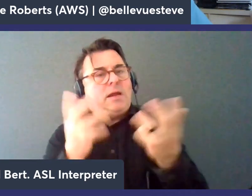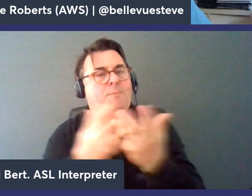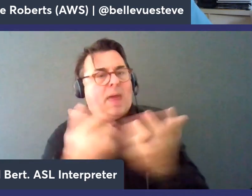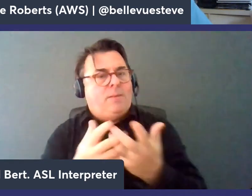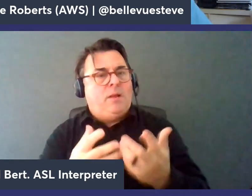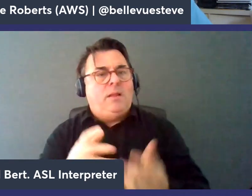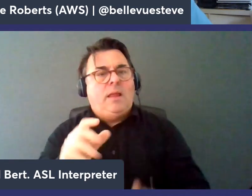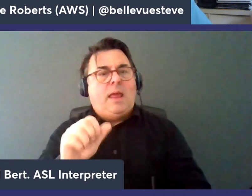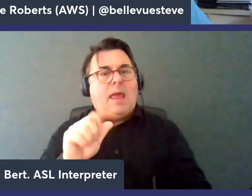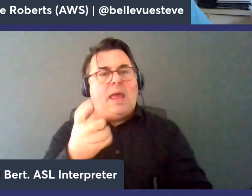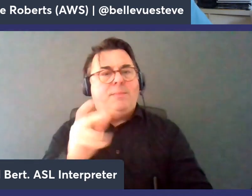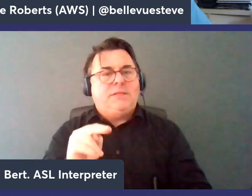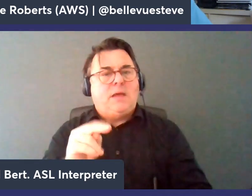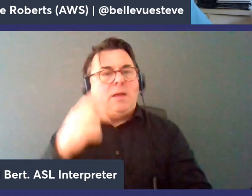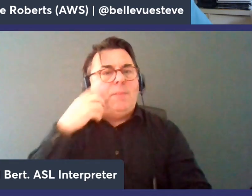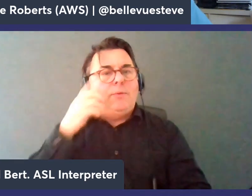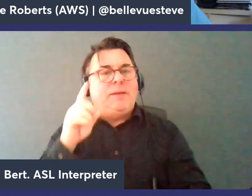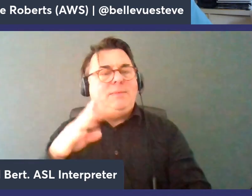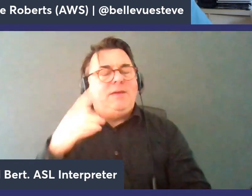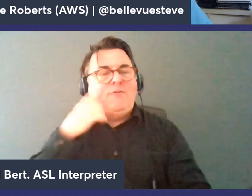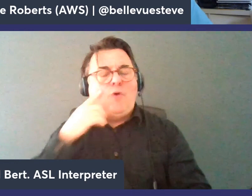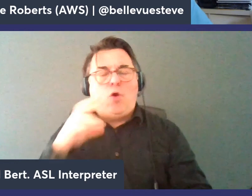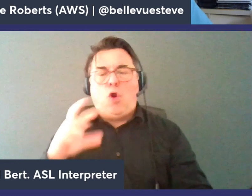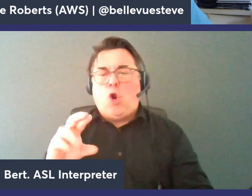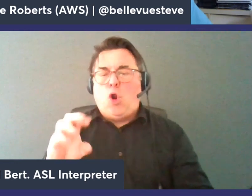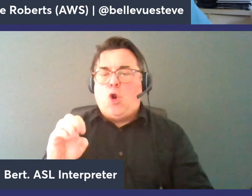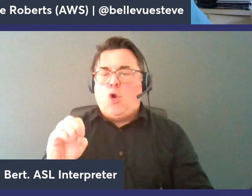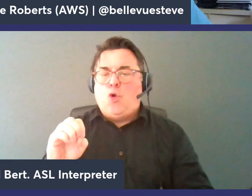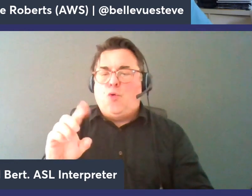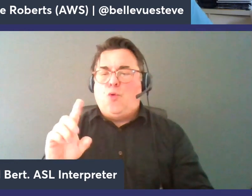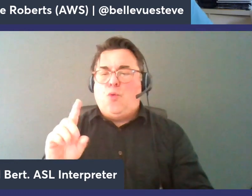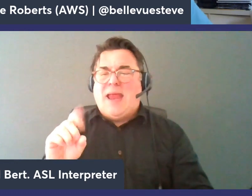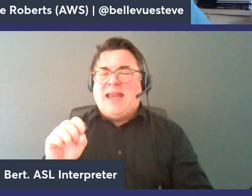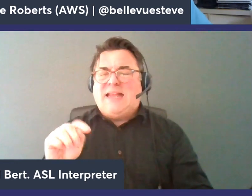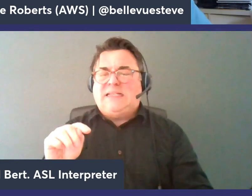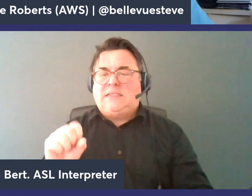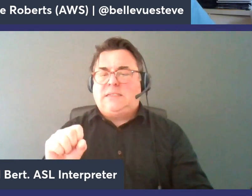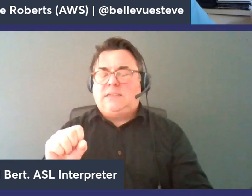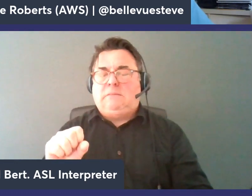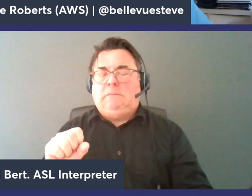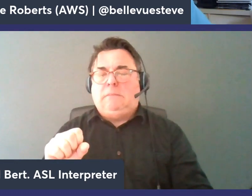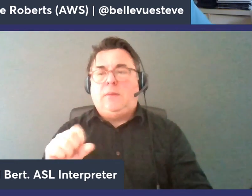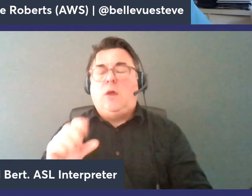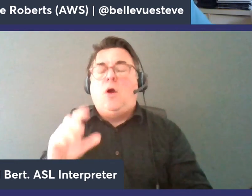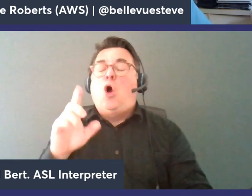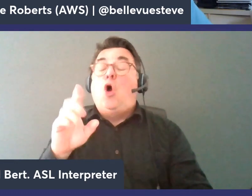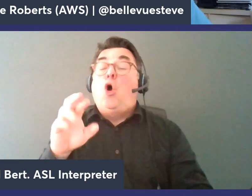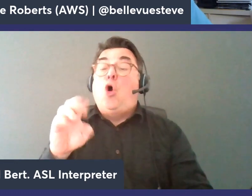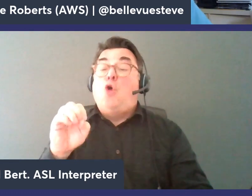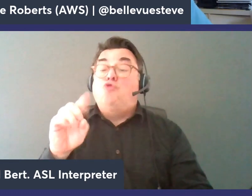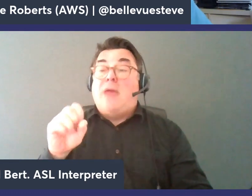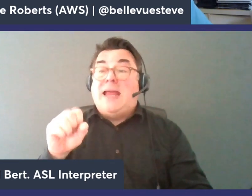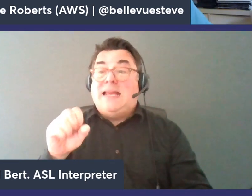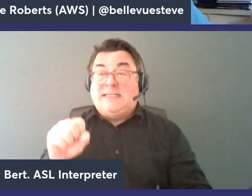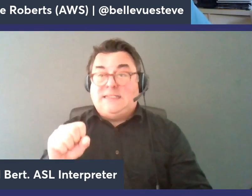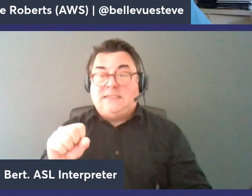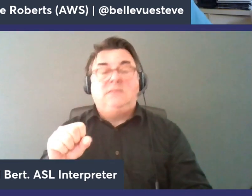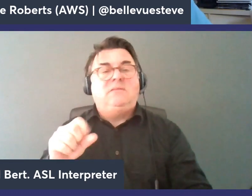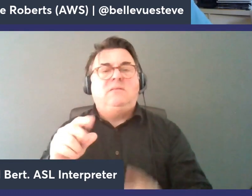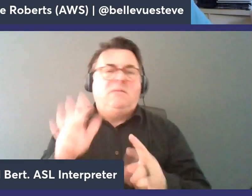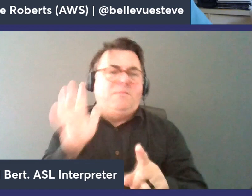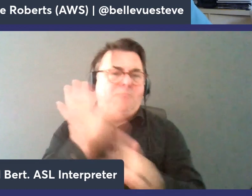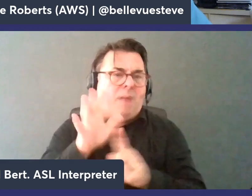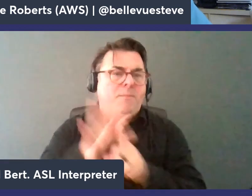it's called amazon memory db for redis oh nice okay great so uh redis a very very popular uh well